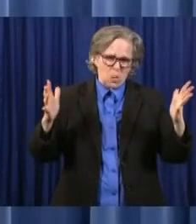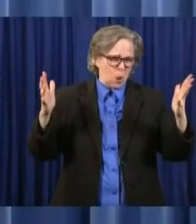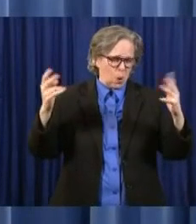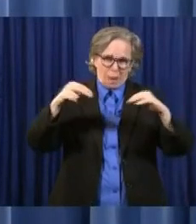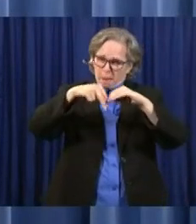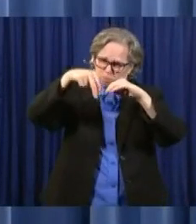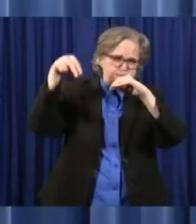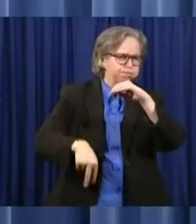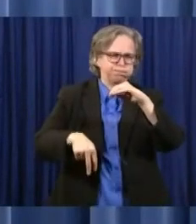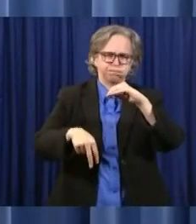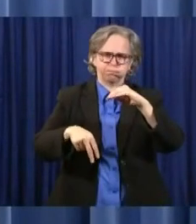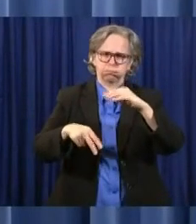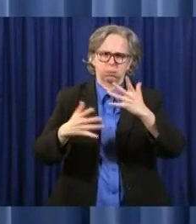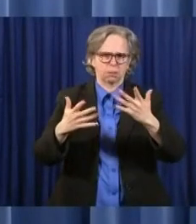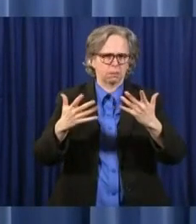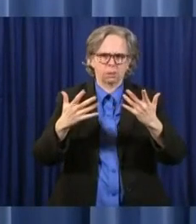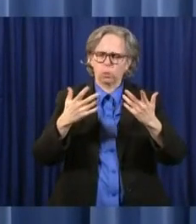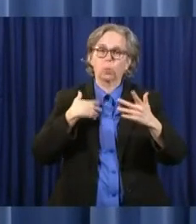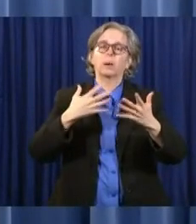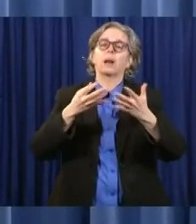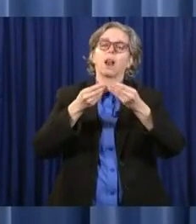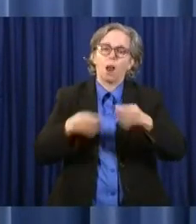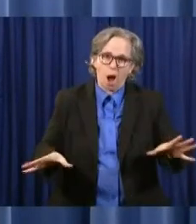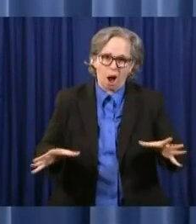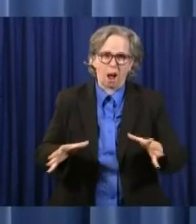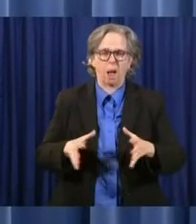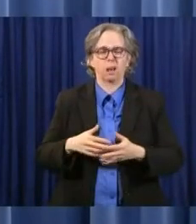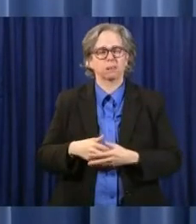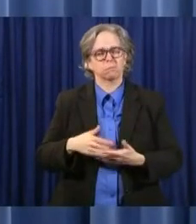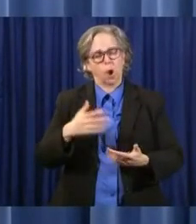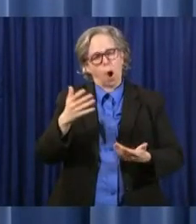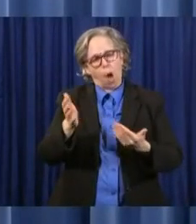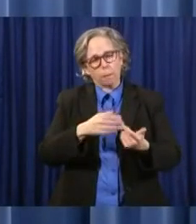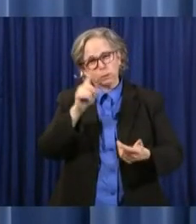close to a billion dollars.